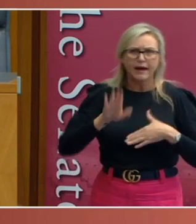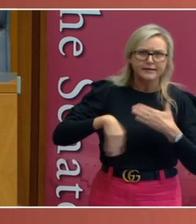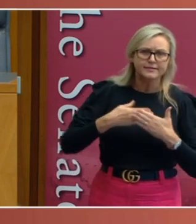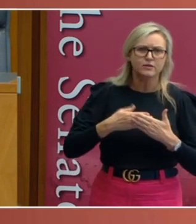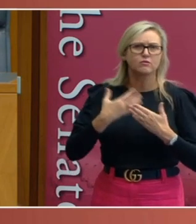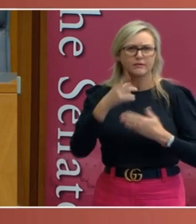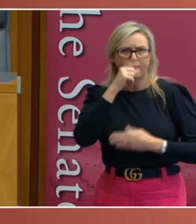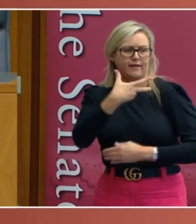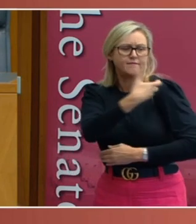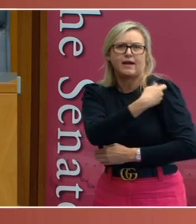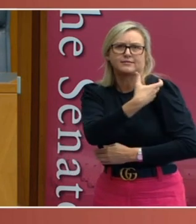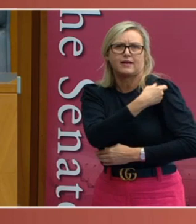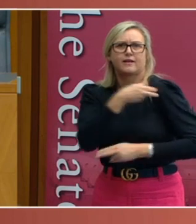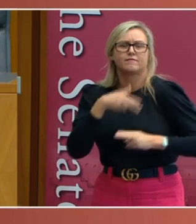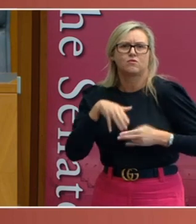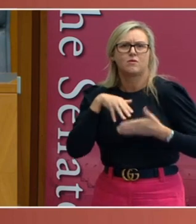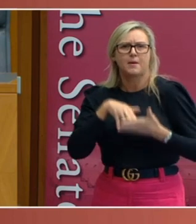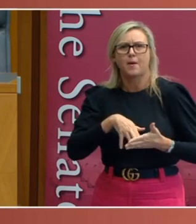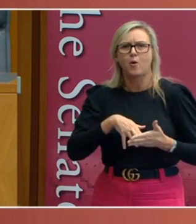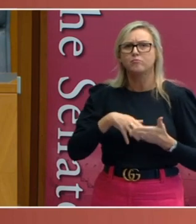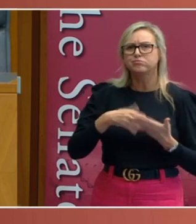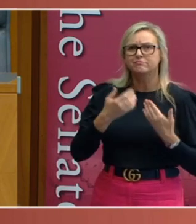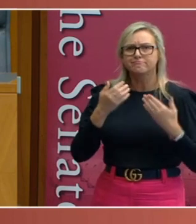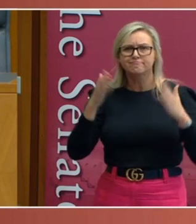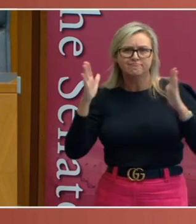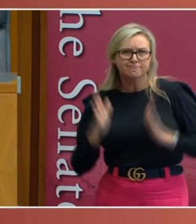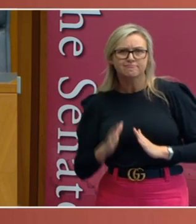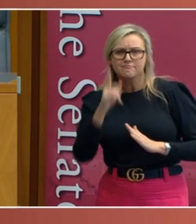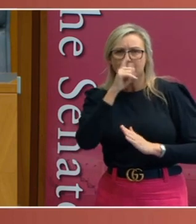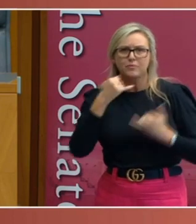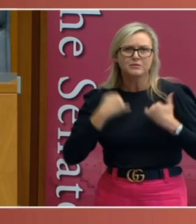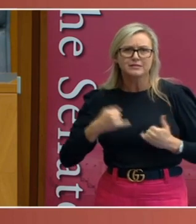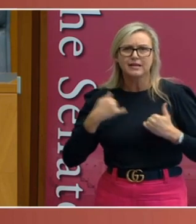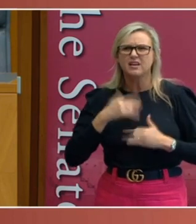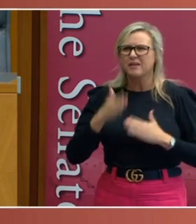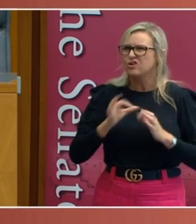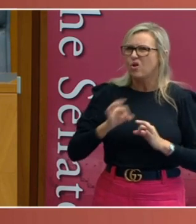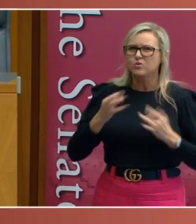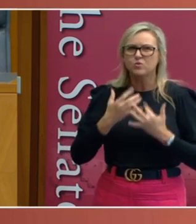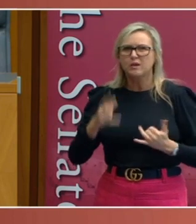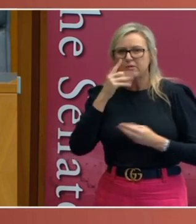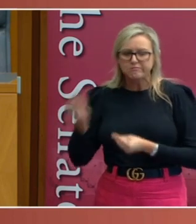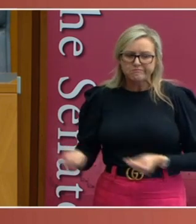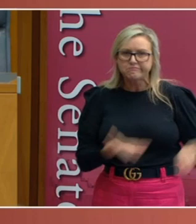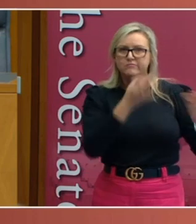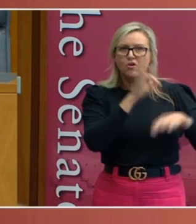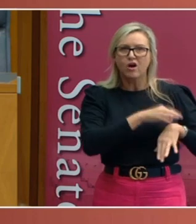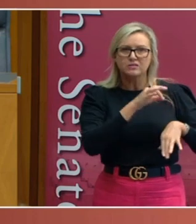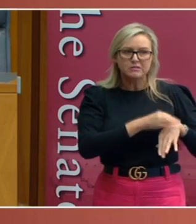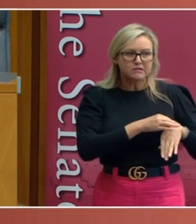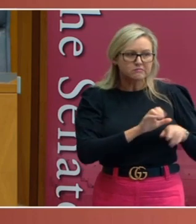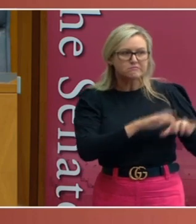to limit its serious effects and to then prevent hospitals by being overwhelmed by large numbers of people who were